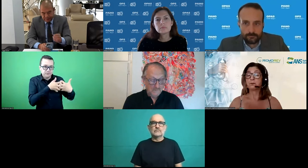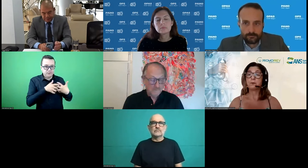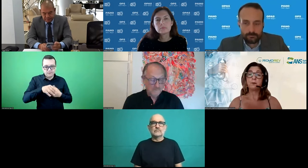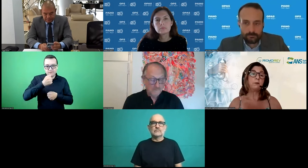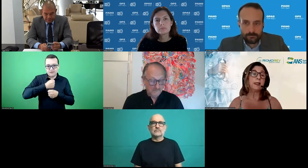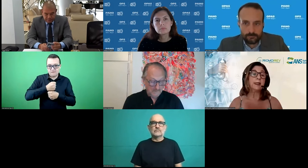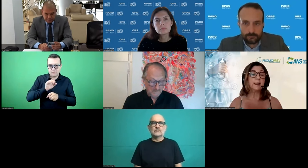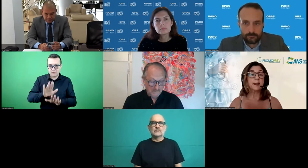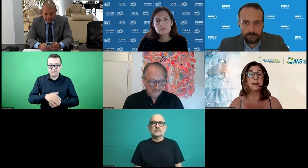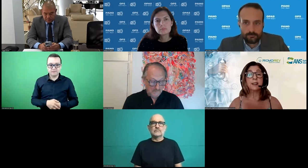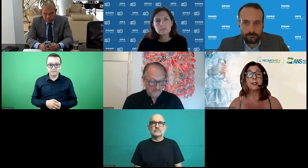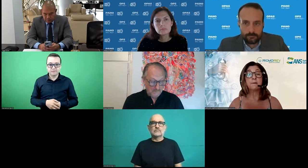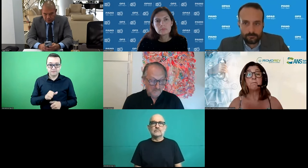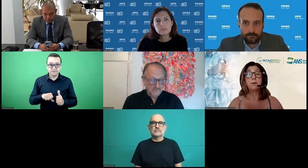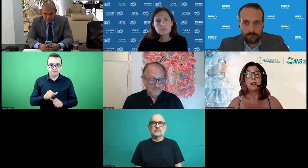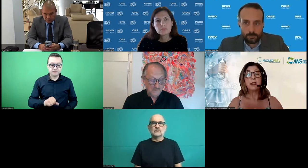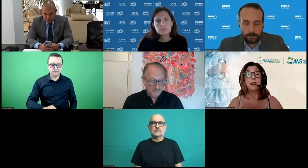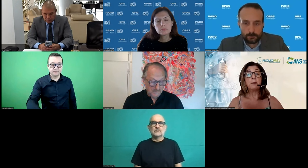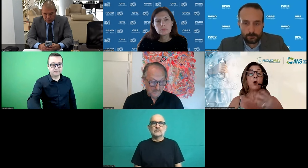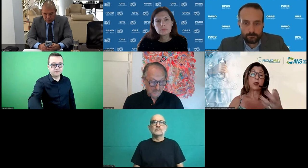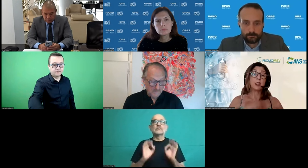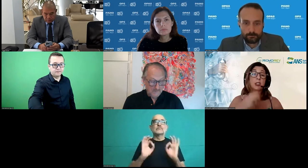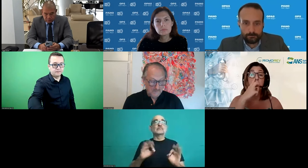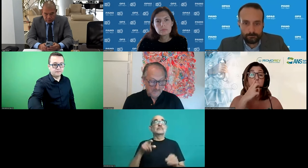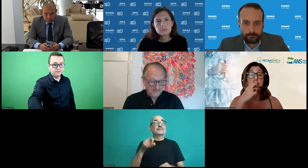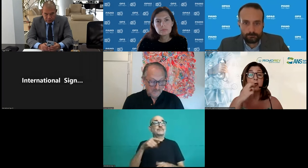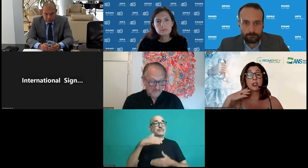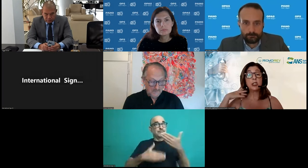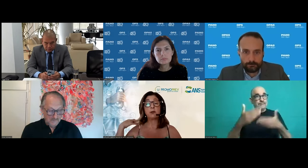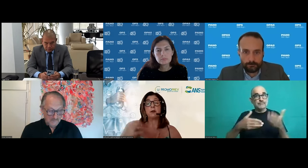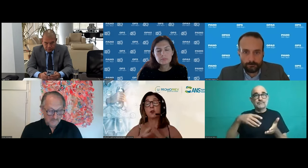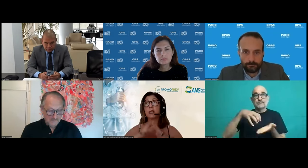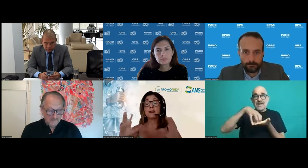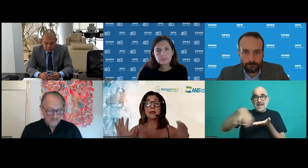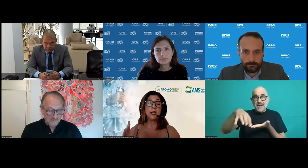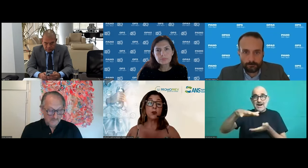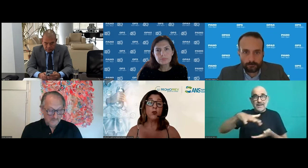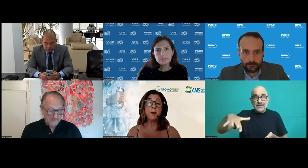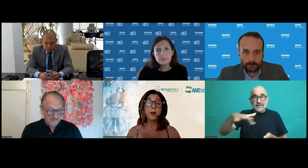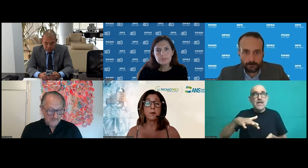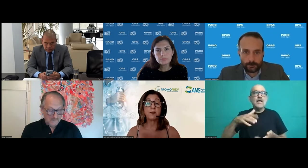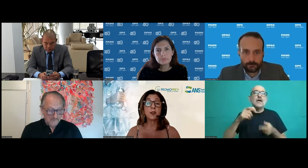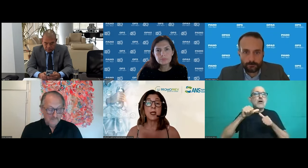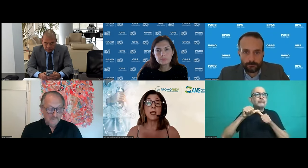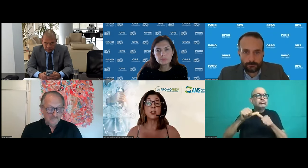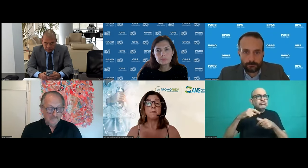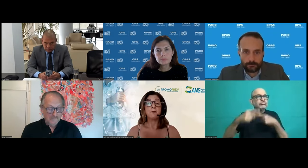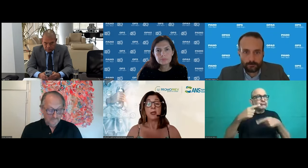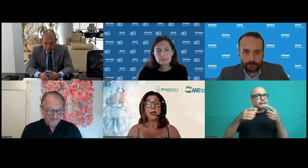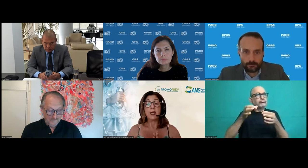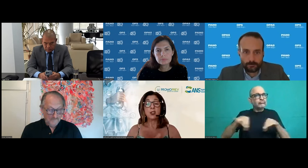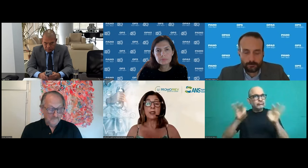also have other types of plans who work in the area it's very important to say